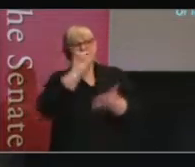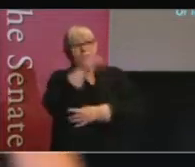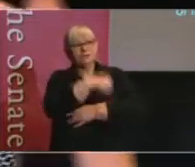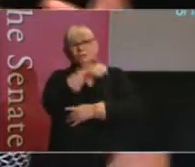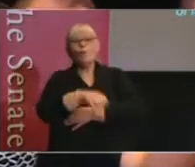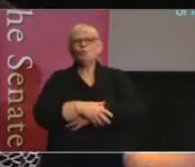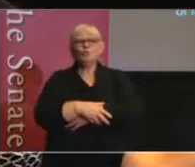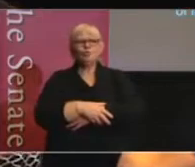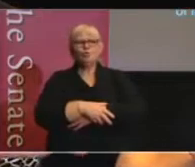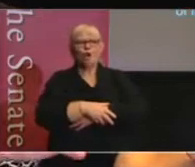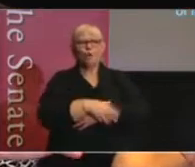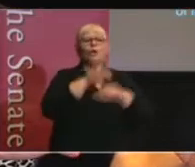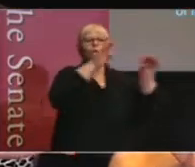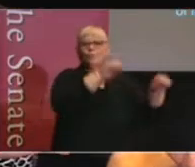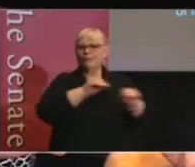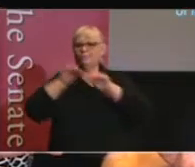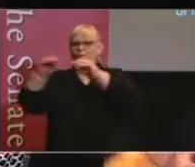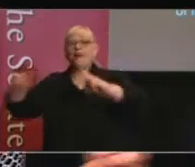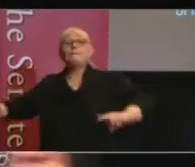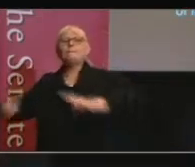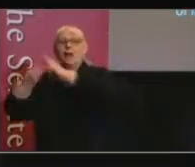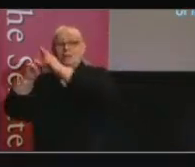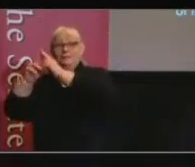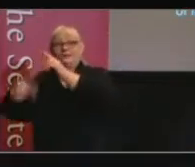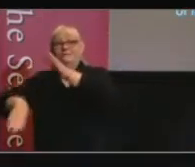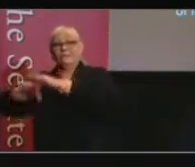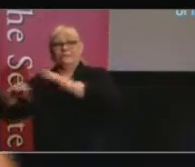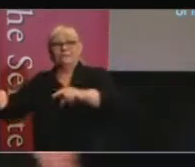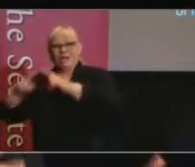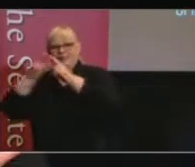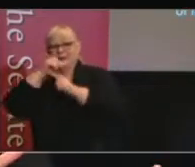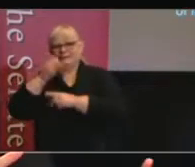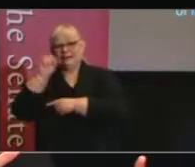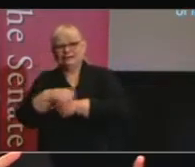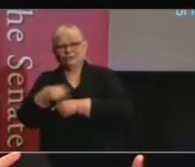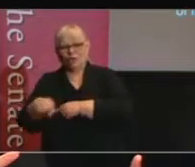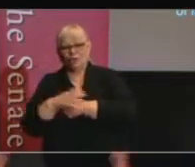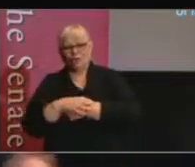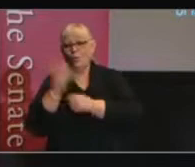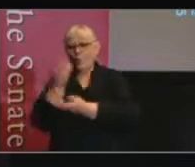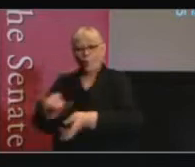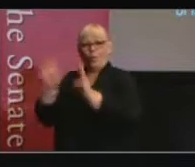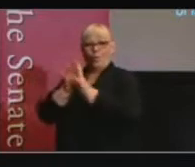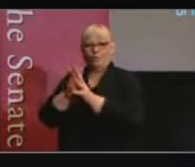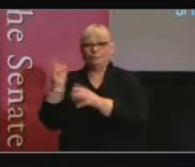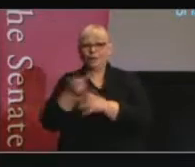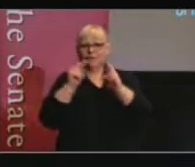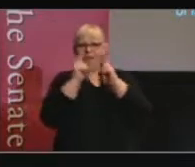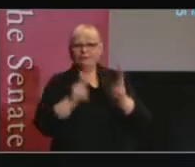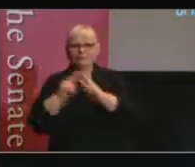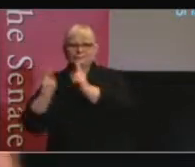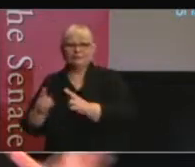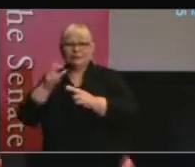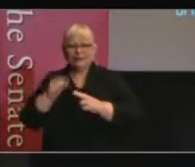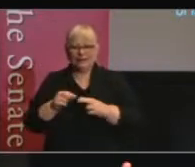We will move it over here to the parliament. And this is a really important part of our democracy. And a Bill of Rights or a